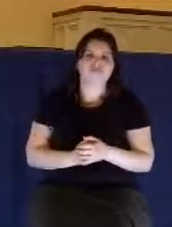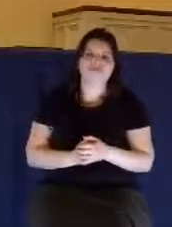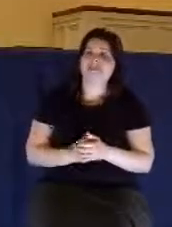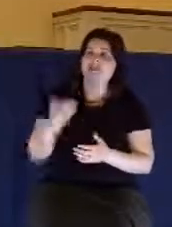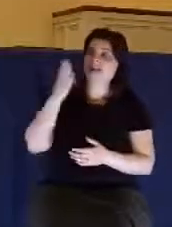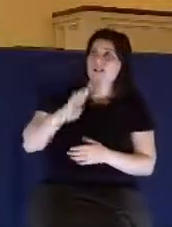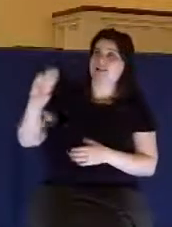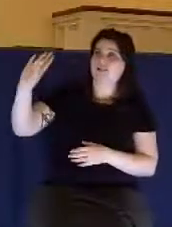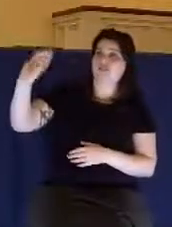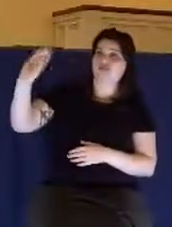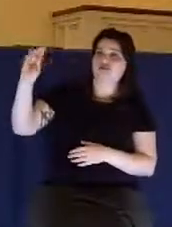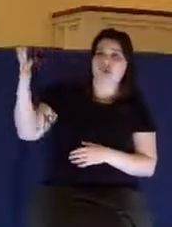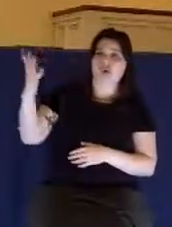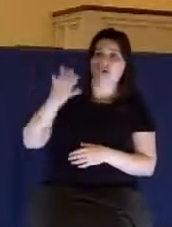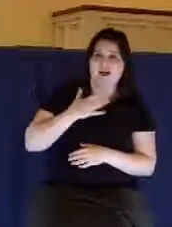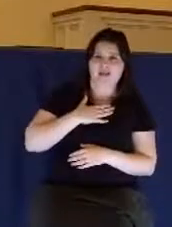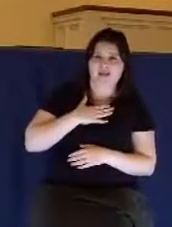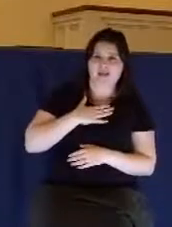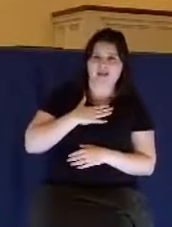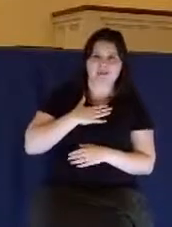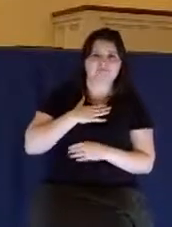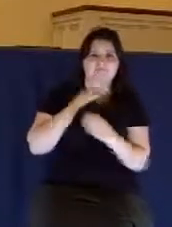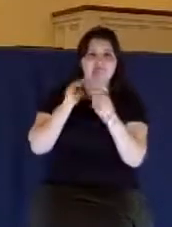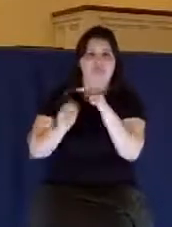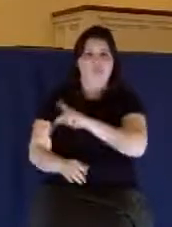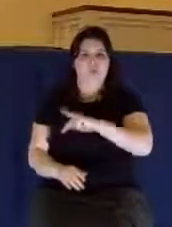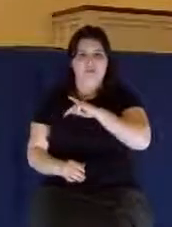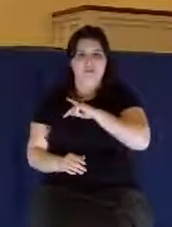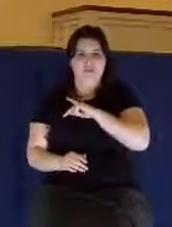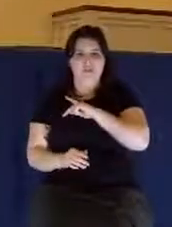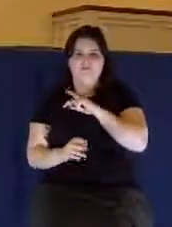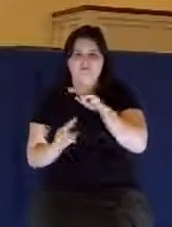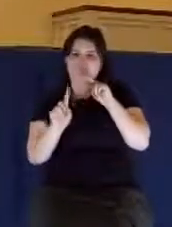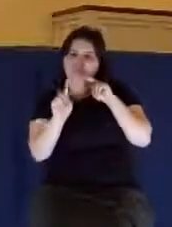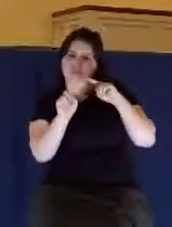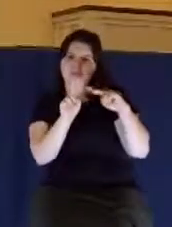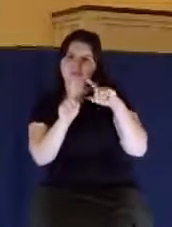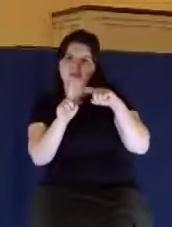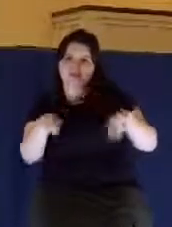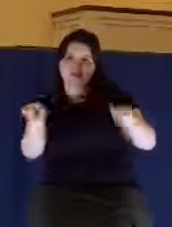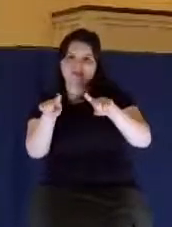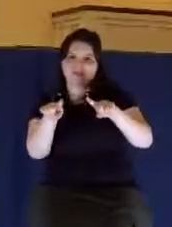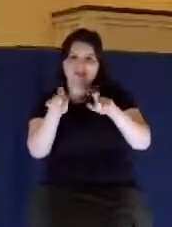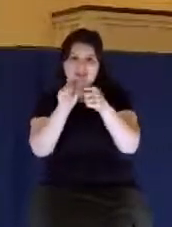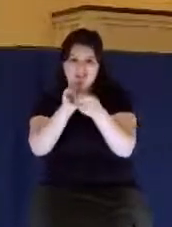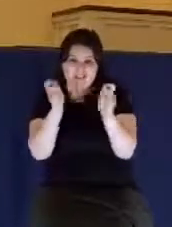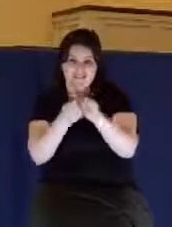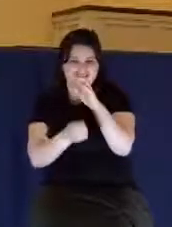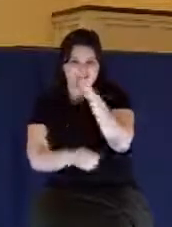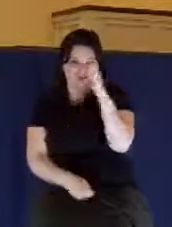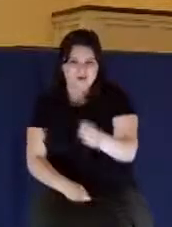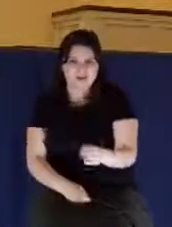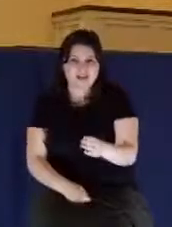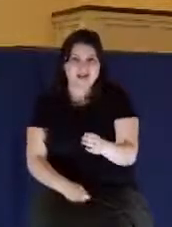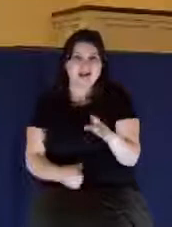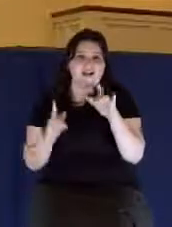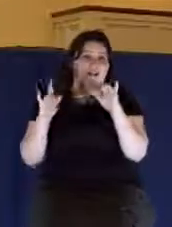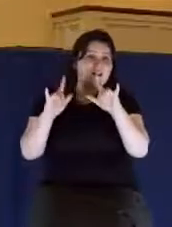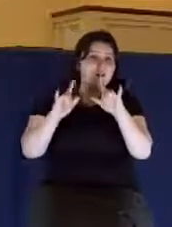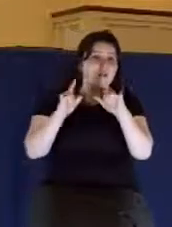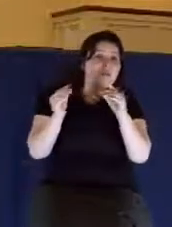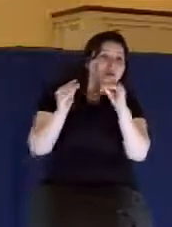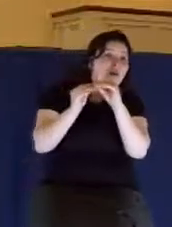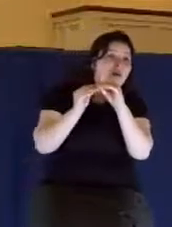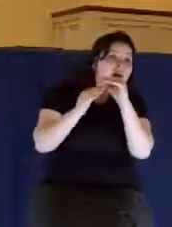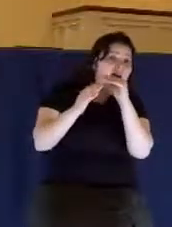will never change. He cannot love you more than he loves you now. He will not love you less, no matter what the circumstances